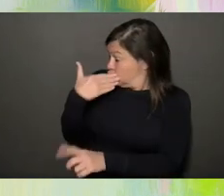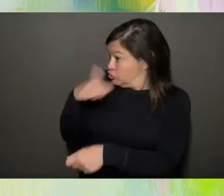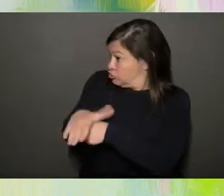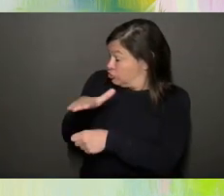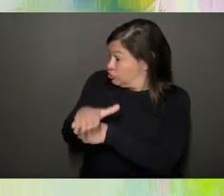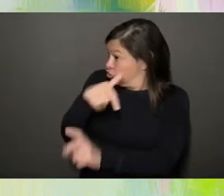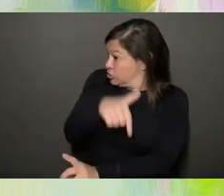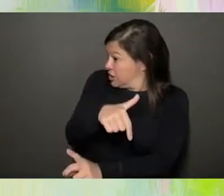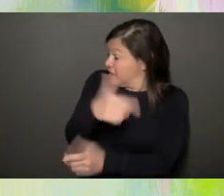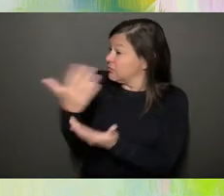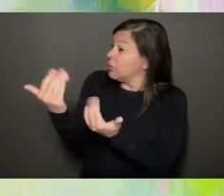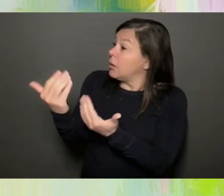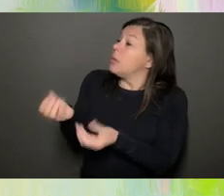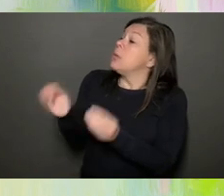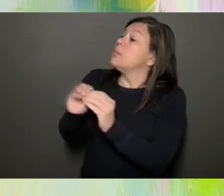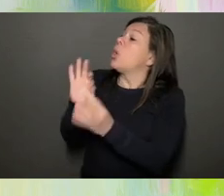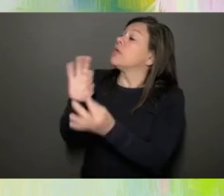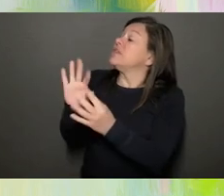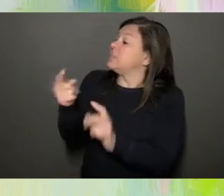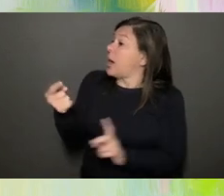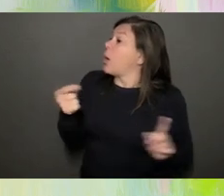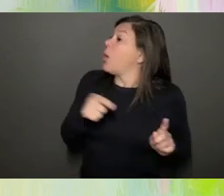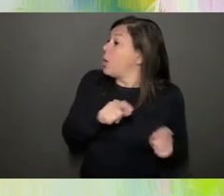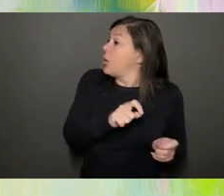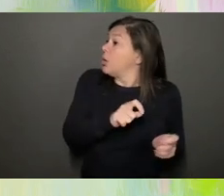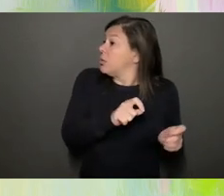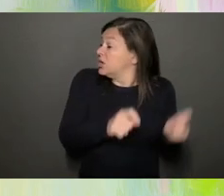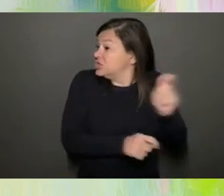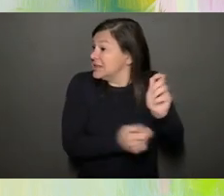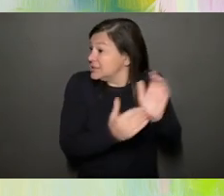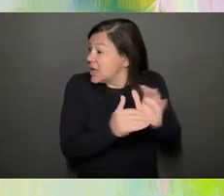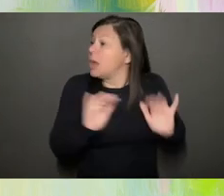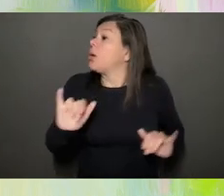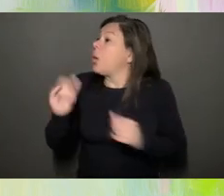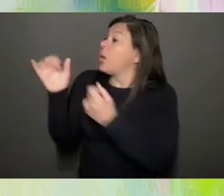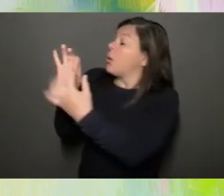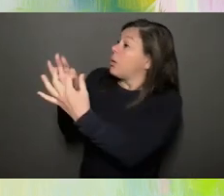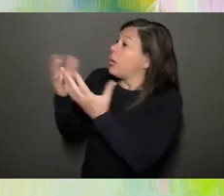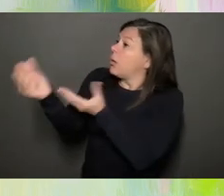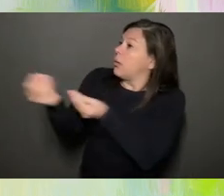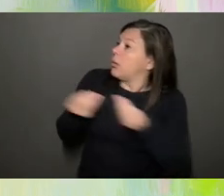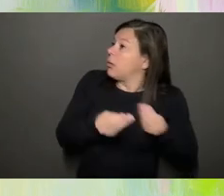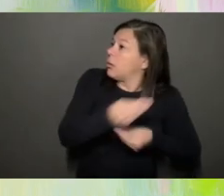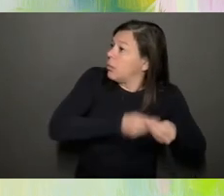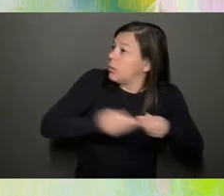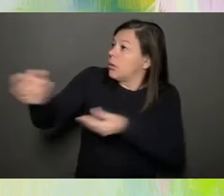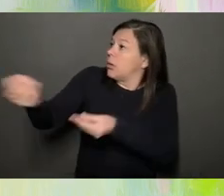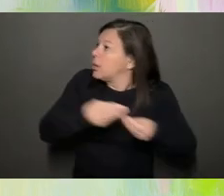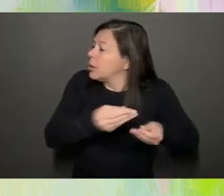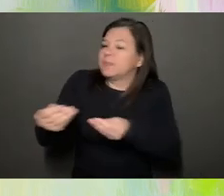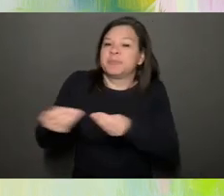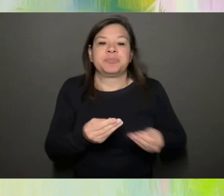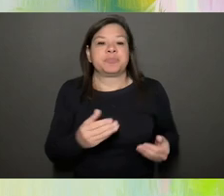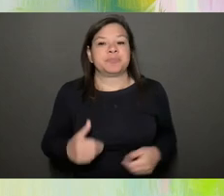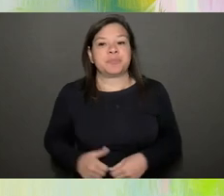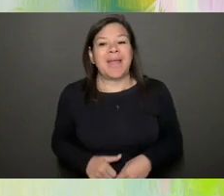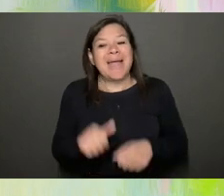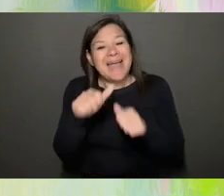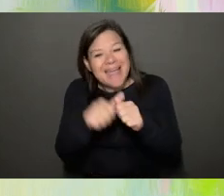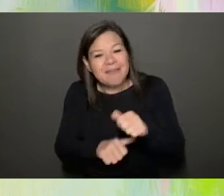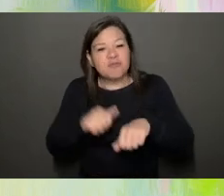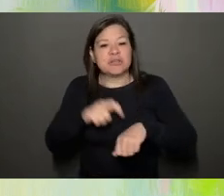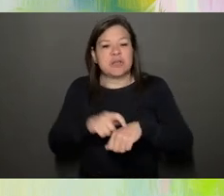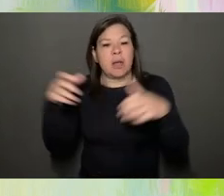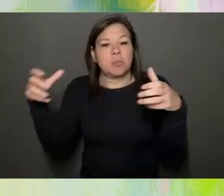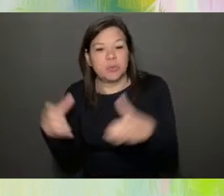change. Now we're thinking about X because of what you told us. What do you think of that? But every time we meet, we have to